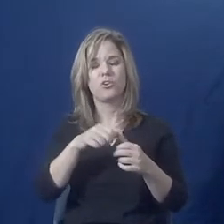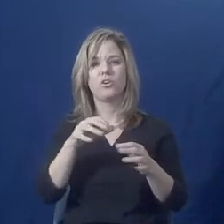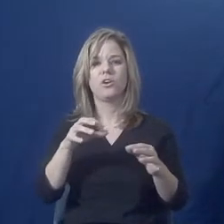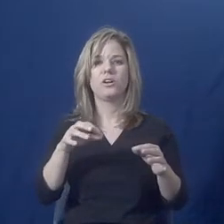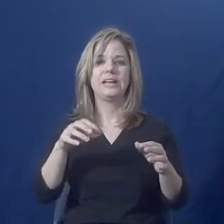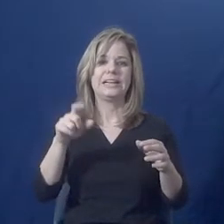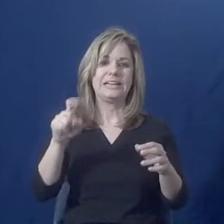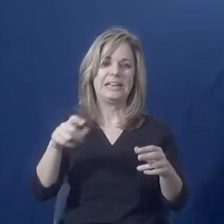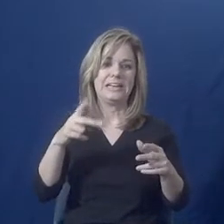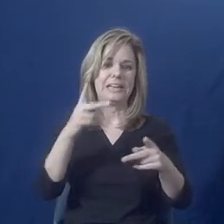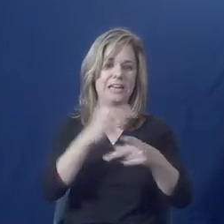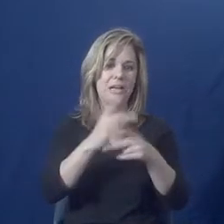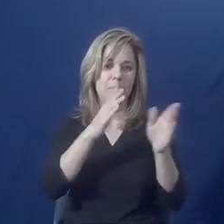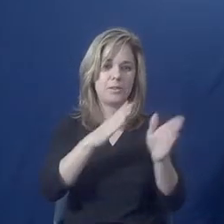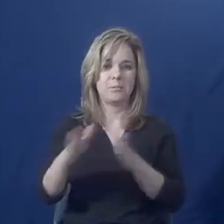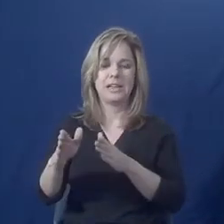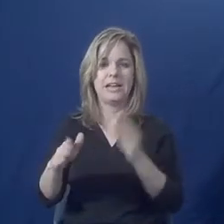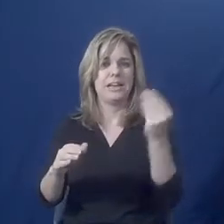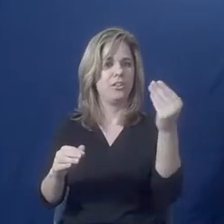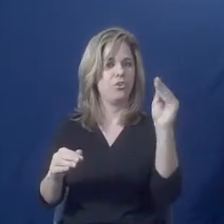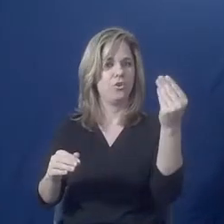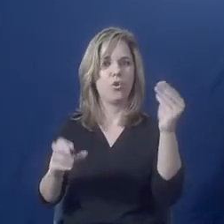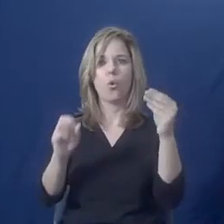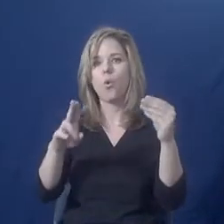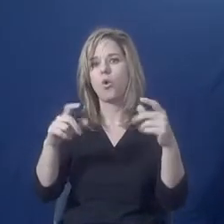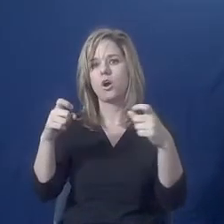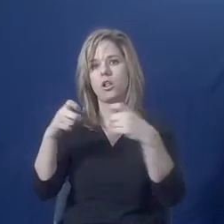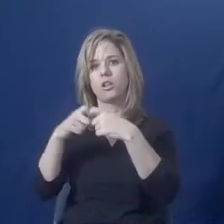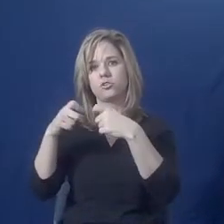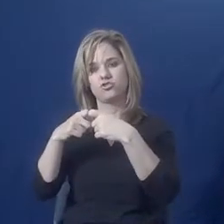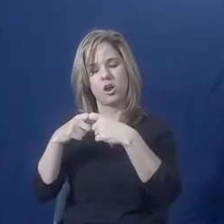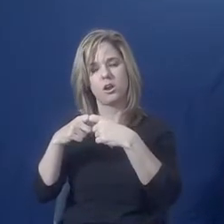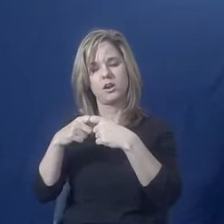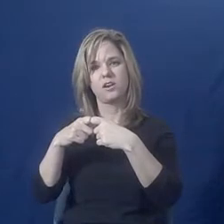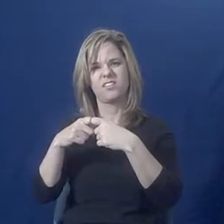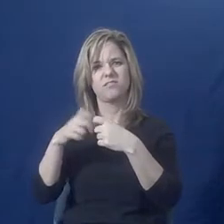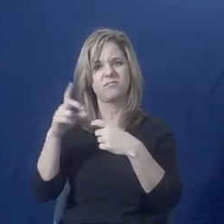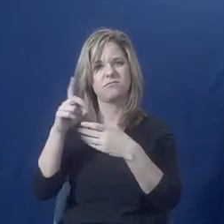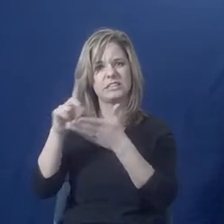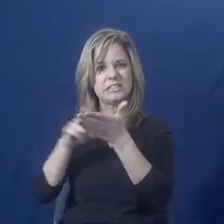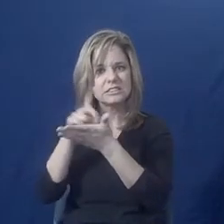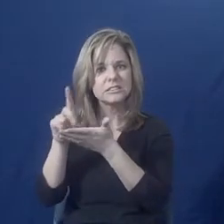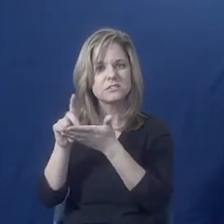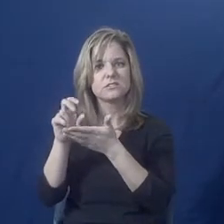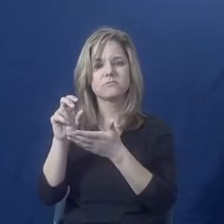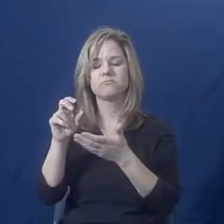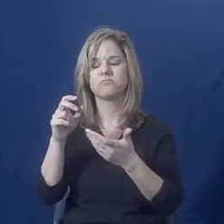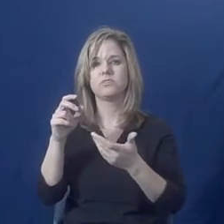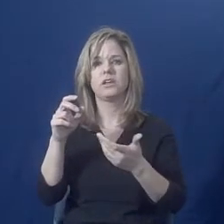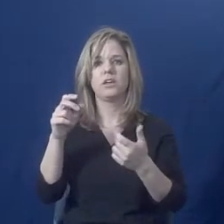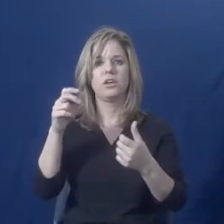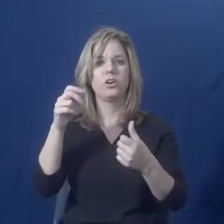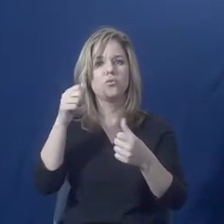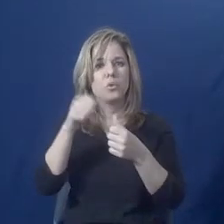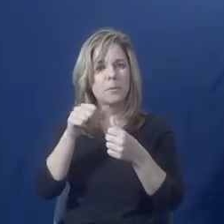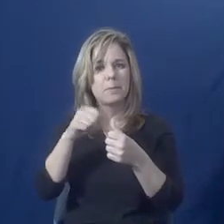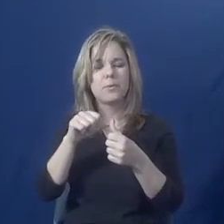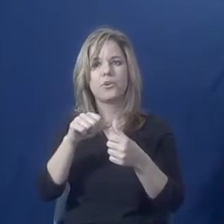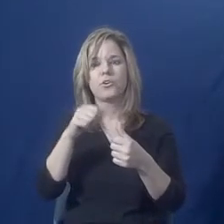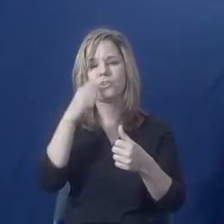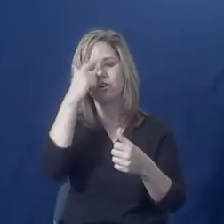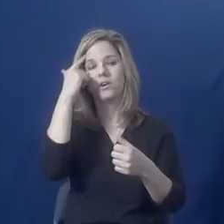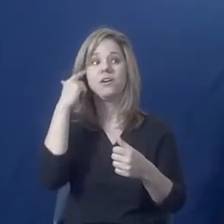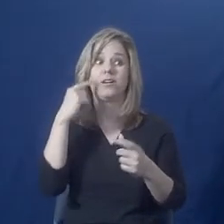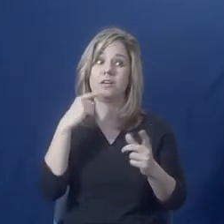hard copy. As Erica was talking about earlier, abusers may be able to access your electronic devices.